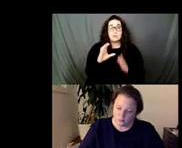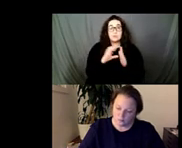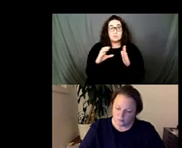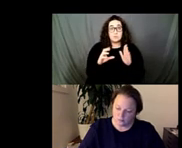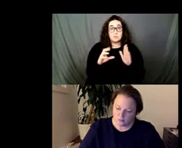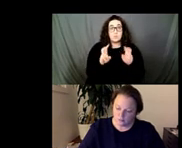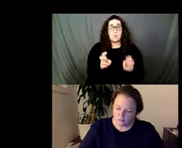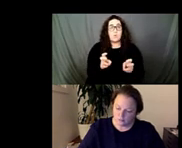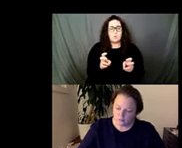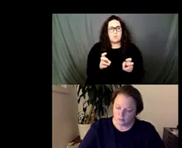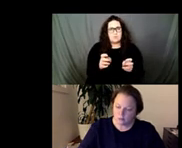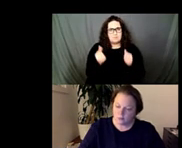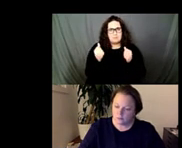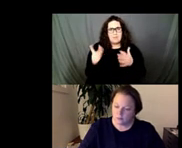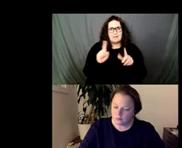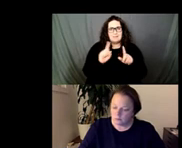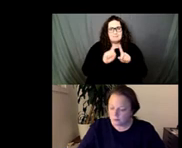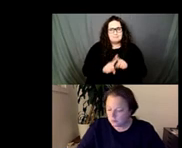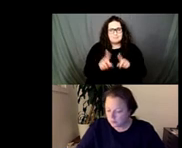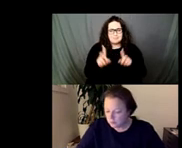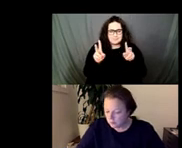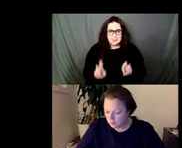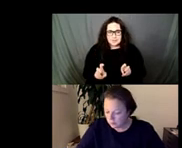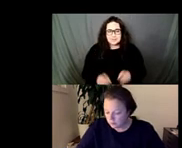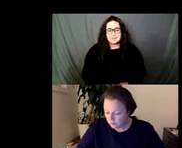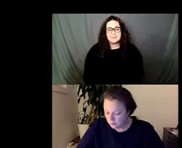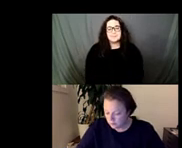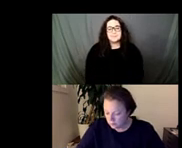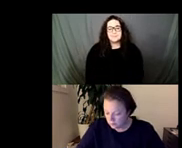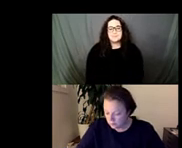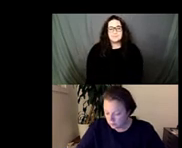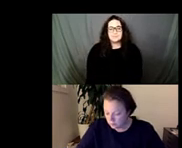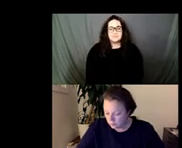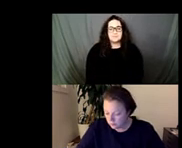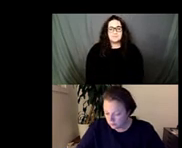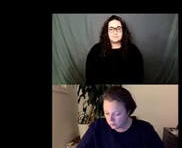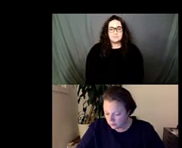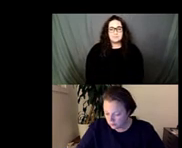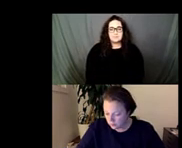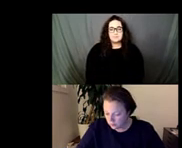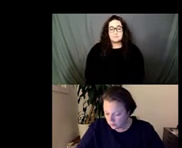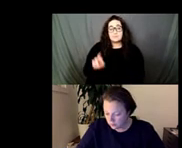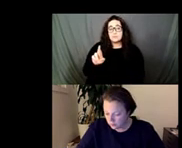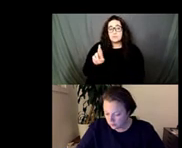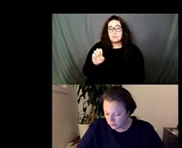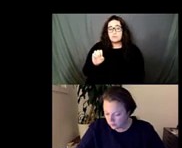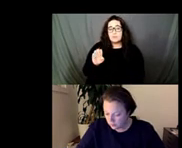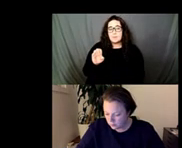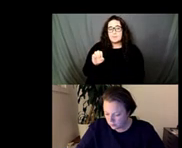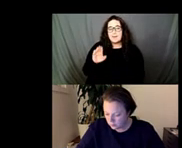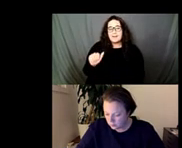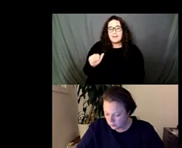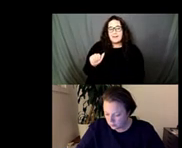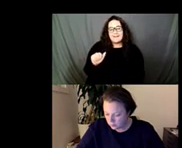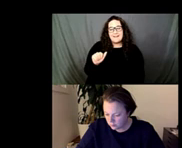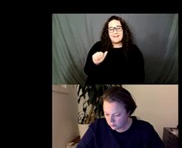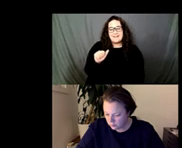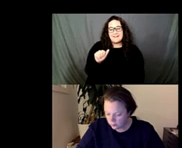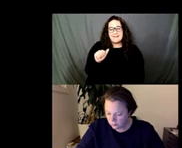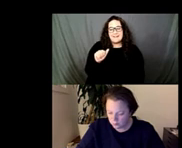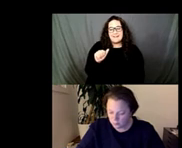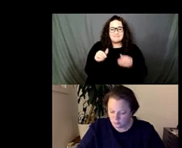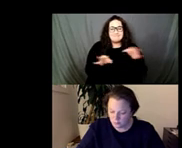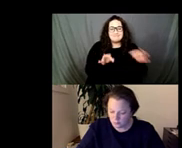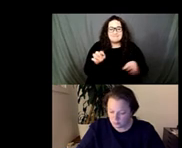having to do with how the the piece is labeled uh as as material you know typically